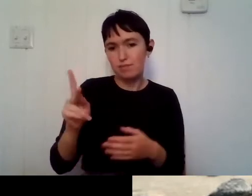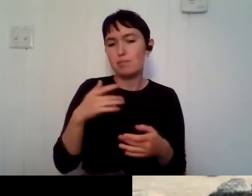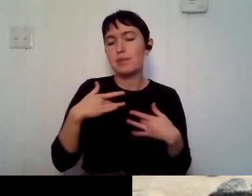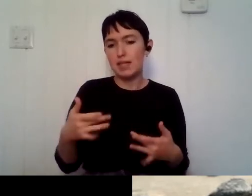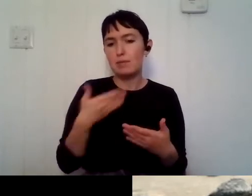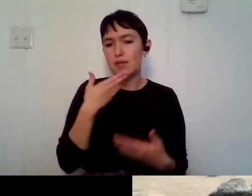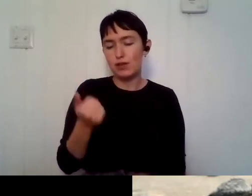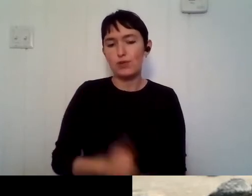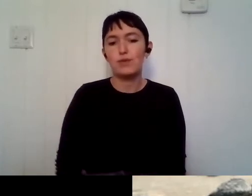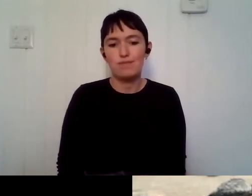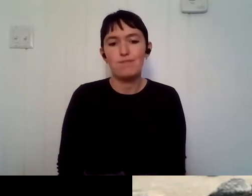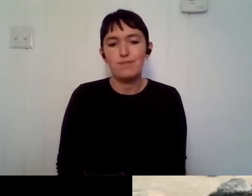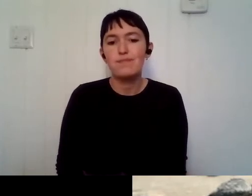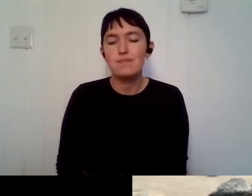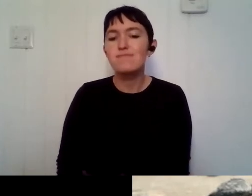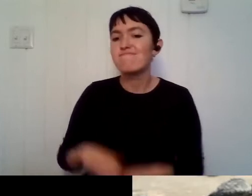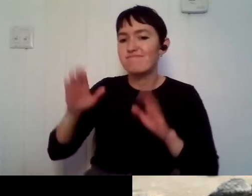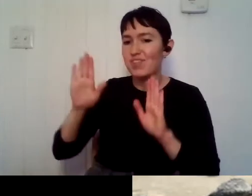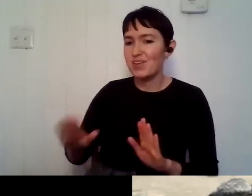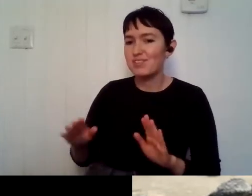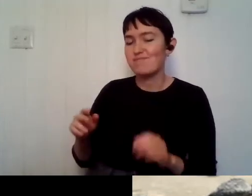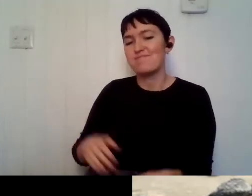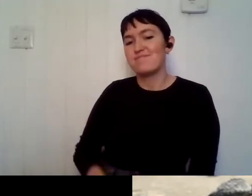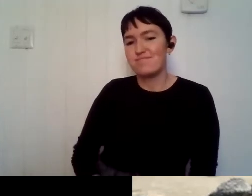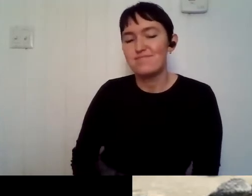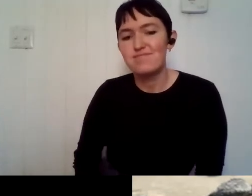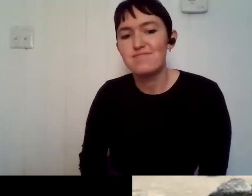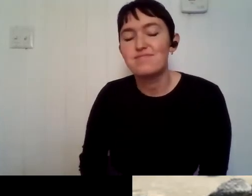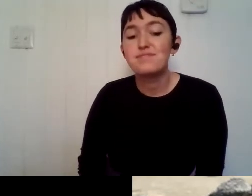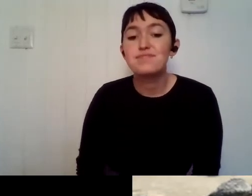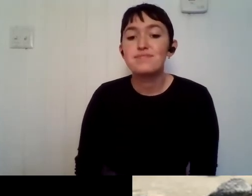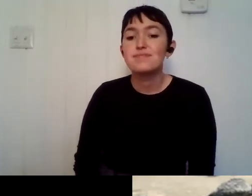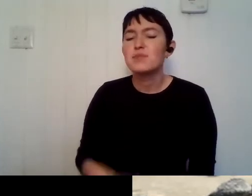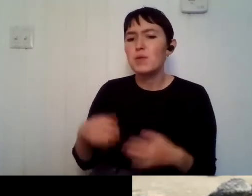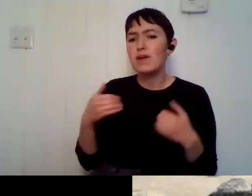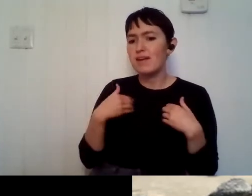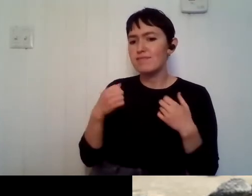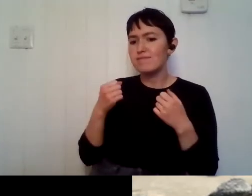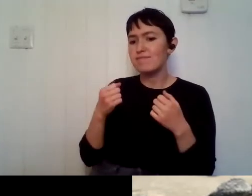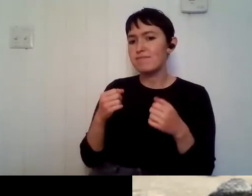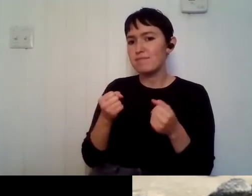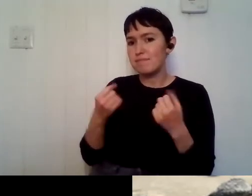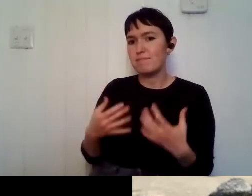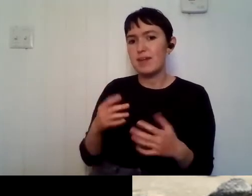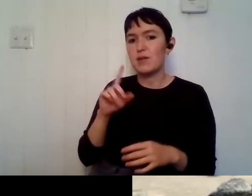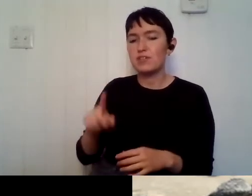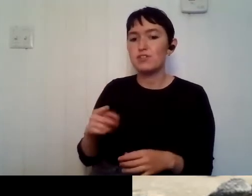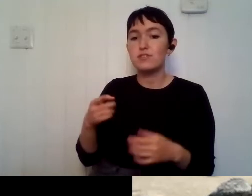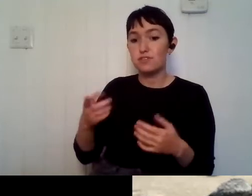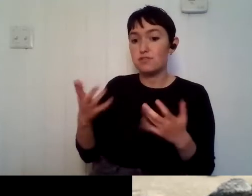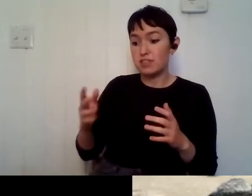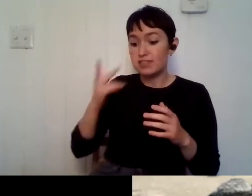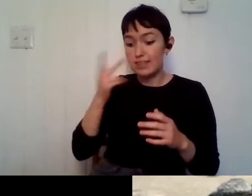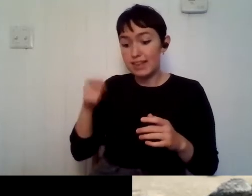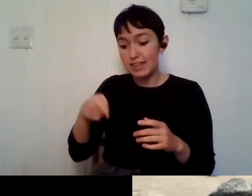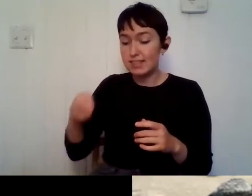Yeah. Awesome. All good suggestions. Um, all right. So we have a bunch of questions that are like, have you seen this? Have you seen this? So how will we do